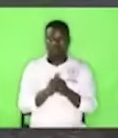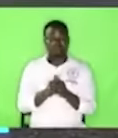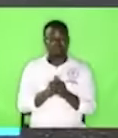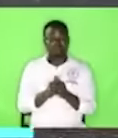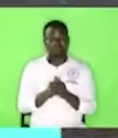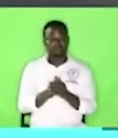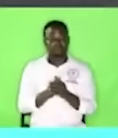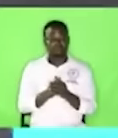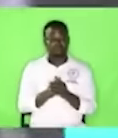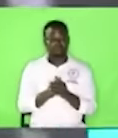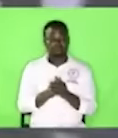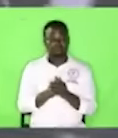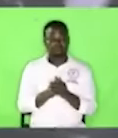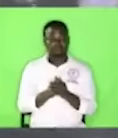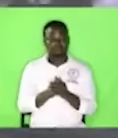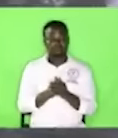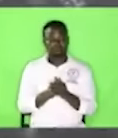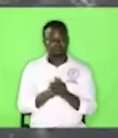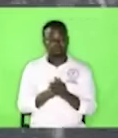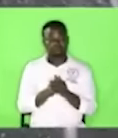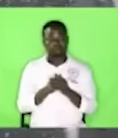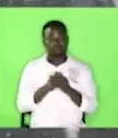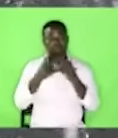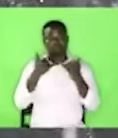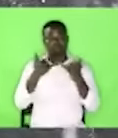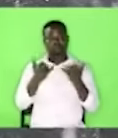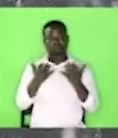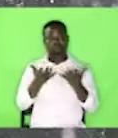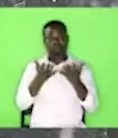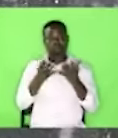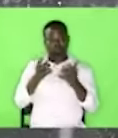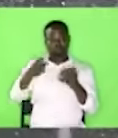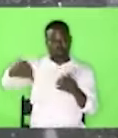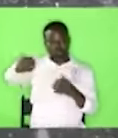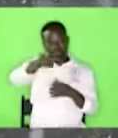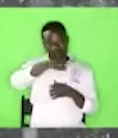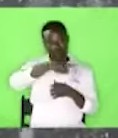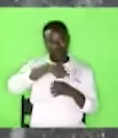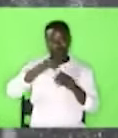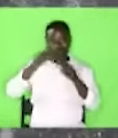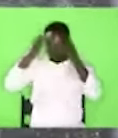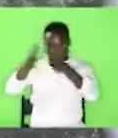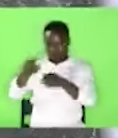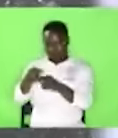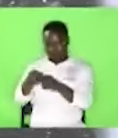Now I want us to talk about the man Jesus briefly.